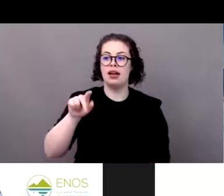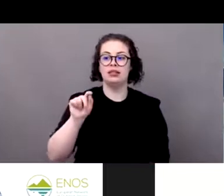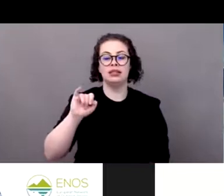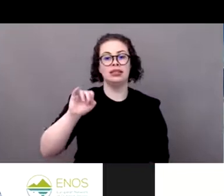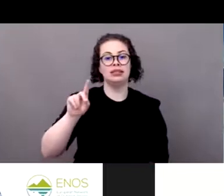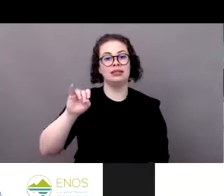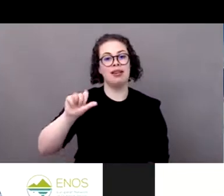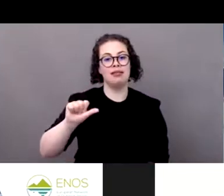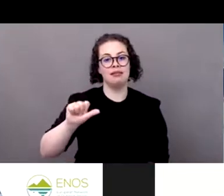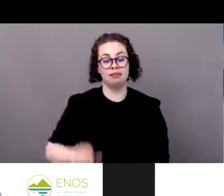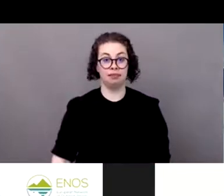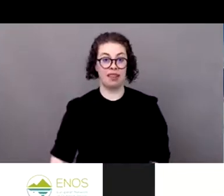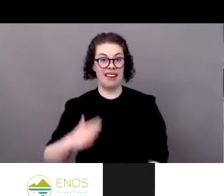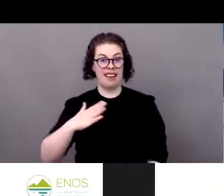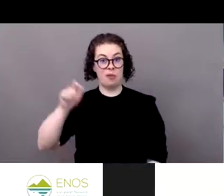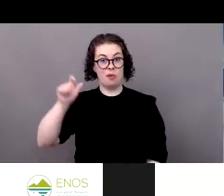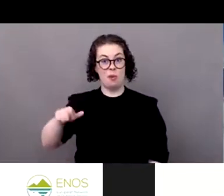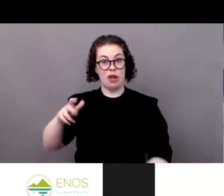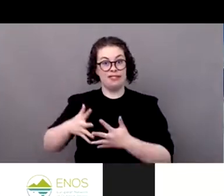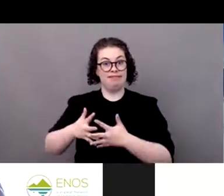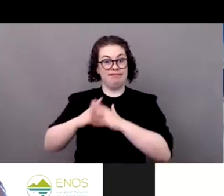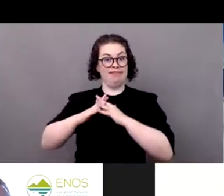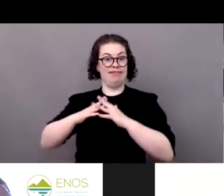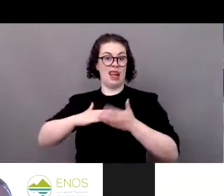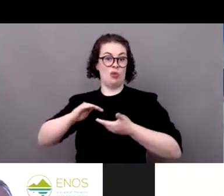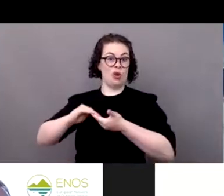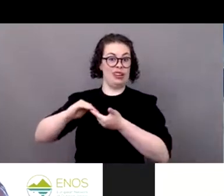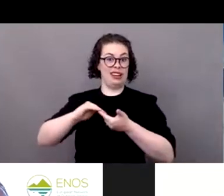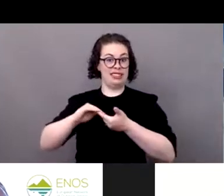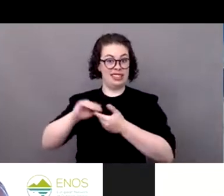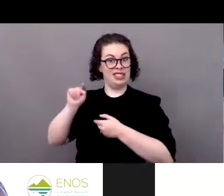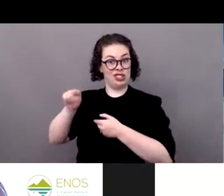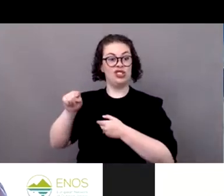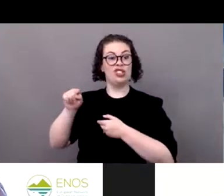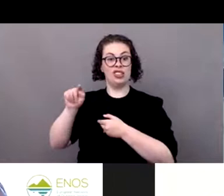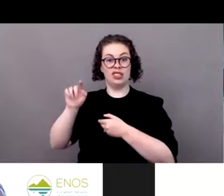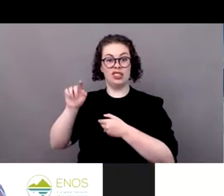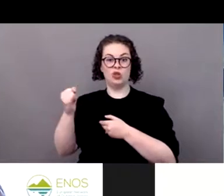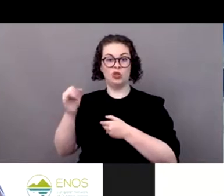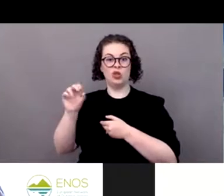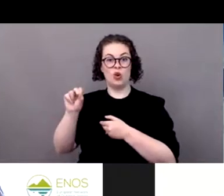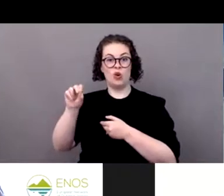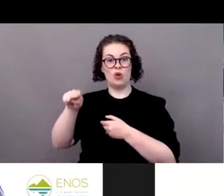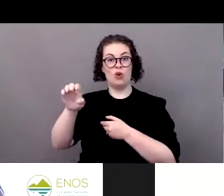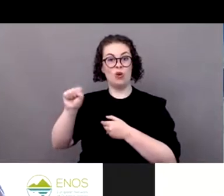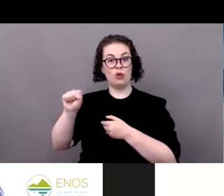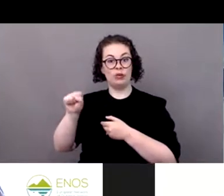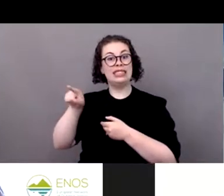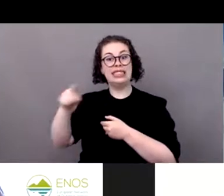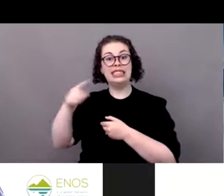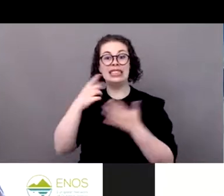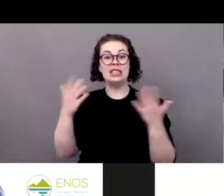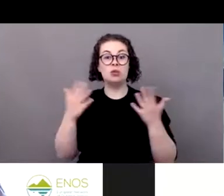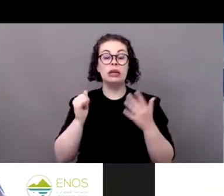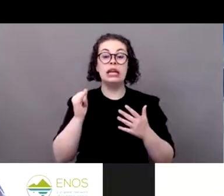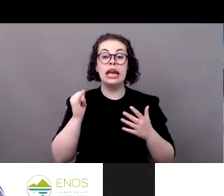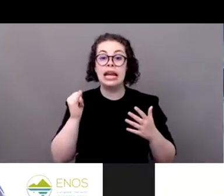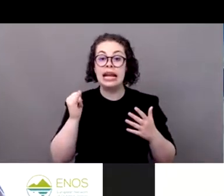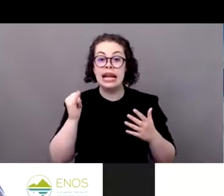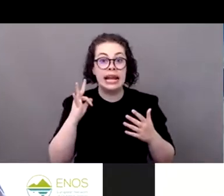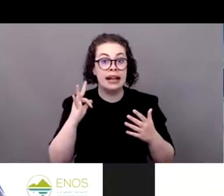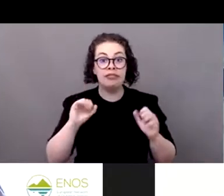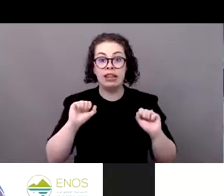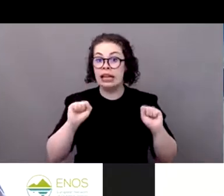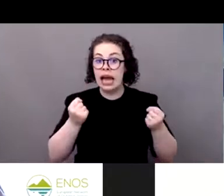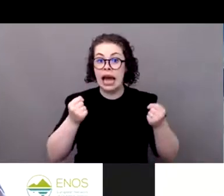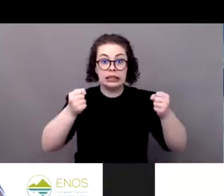likes to say, when we will not be able to ski anymore, that will be the least of our problems in the future, because then we really have other